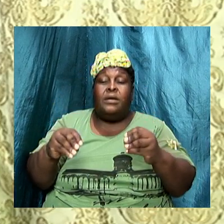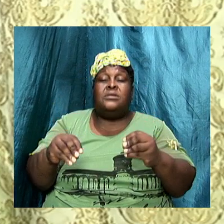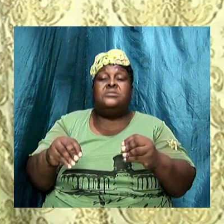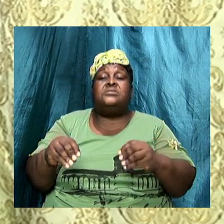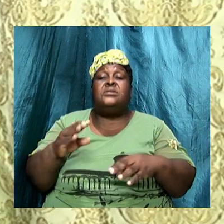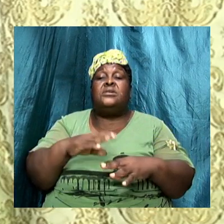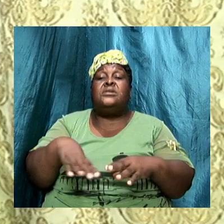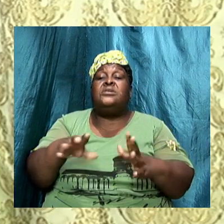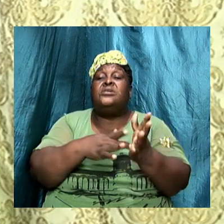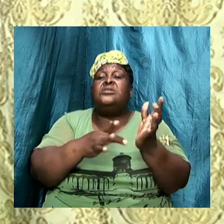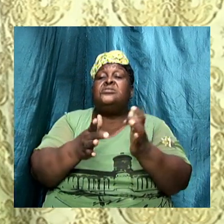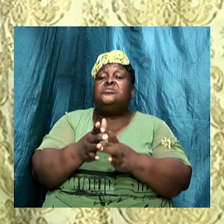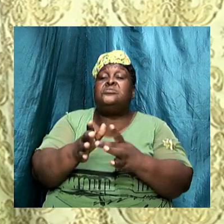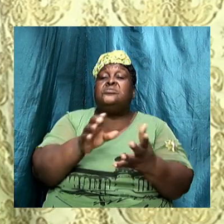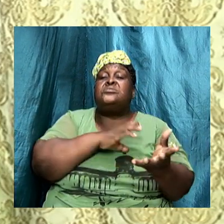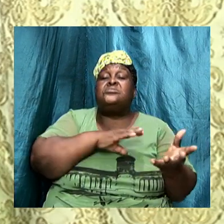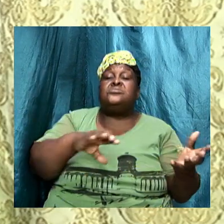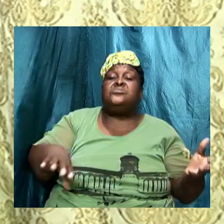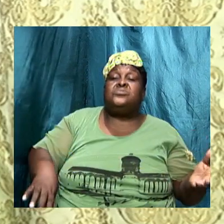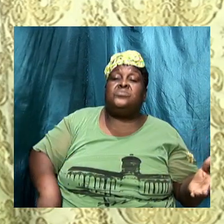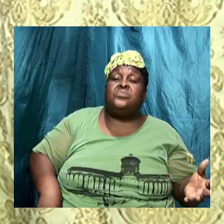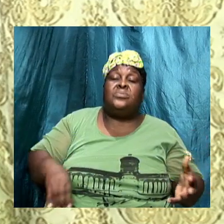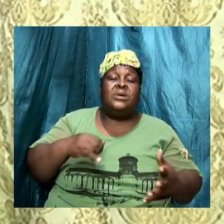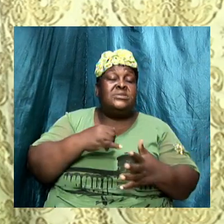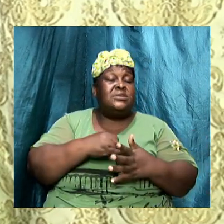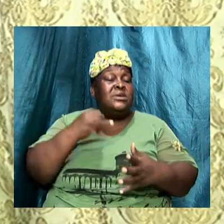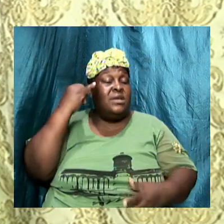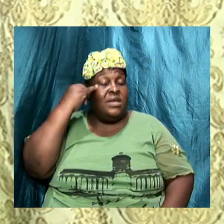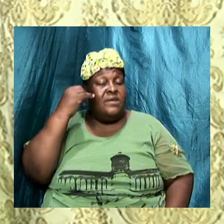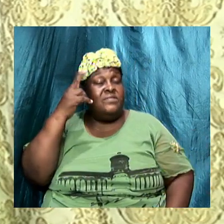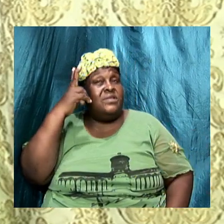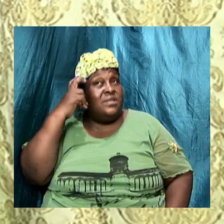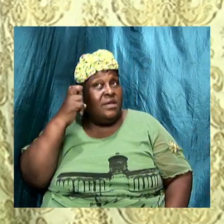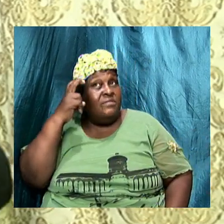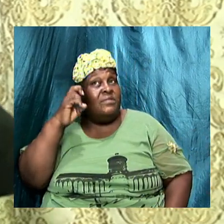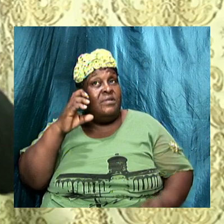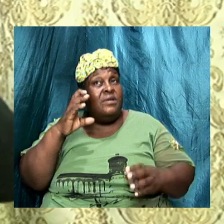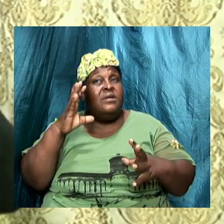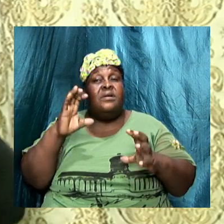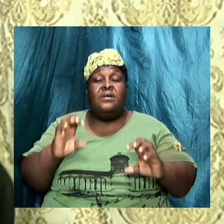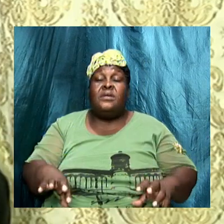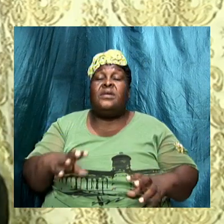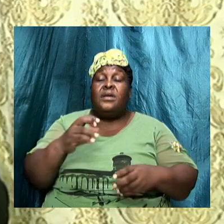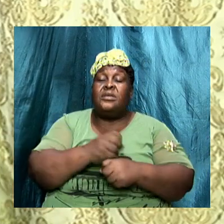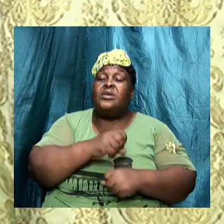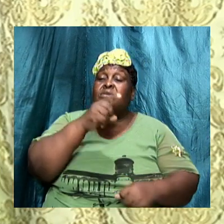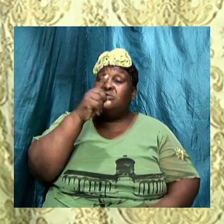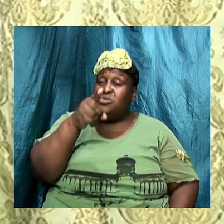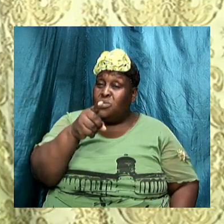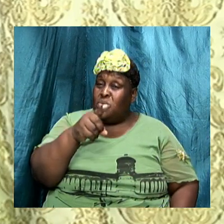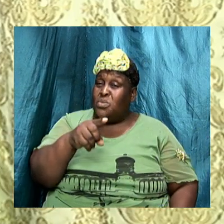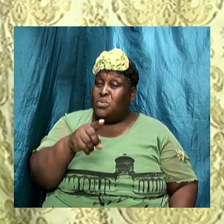if the devil can get you to even wonder